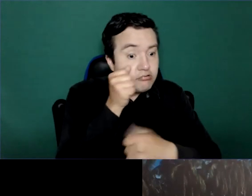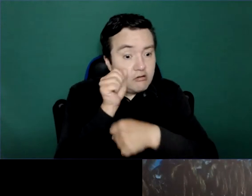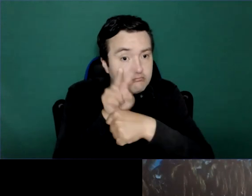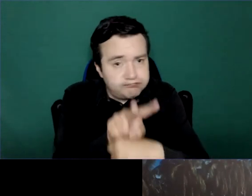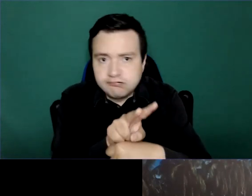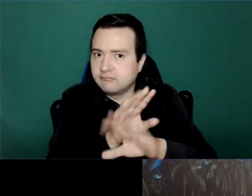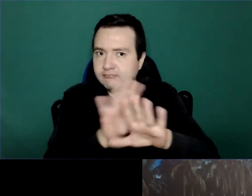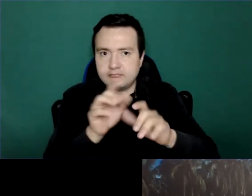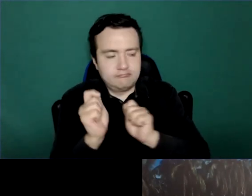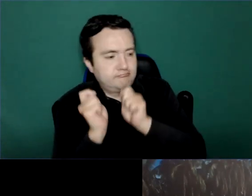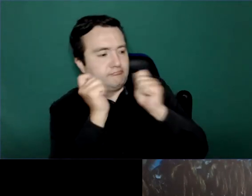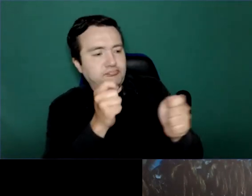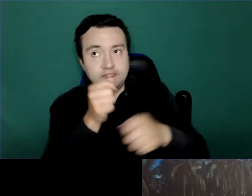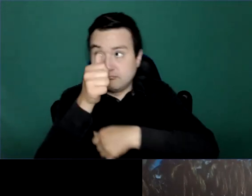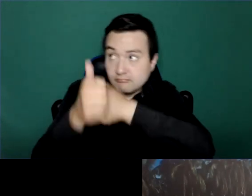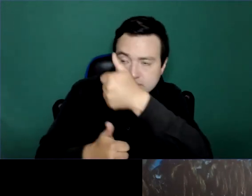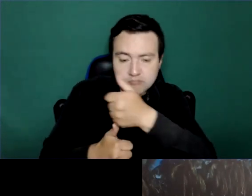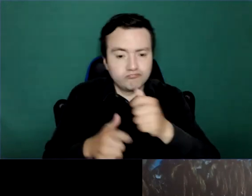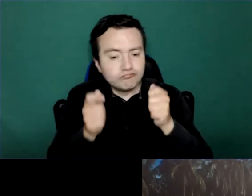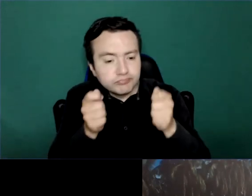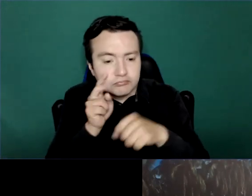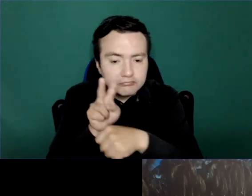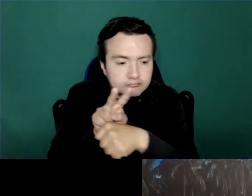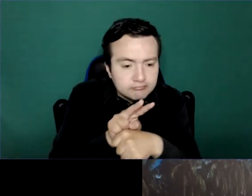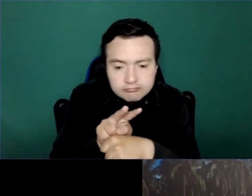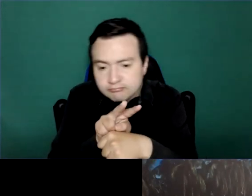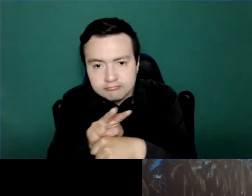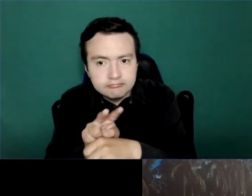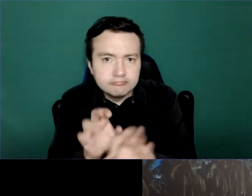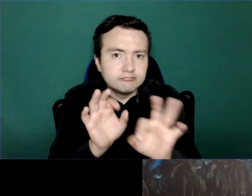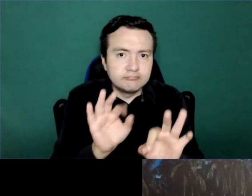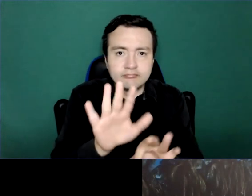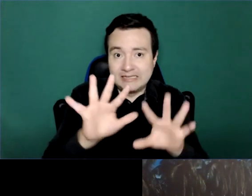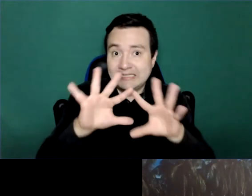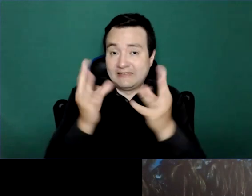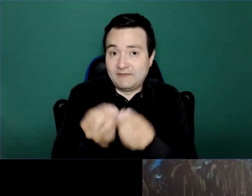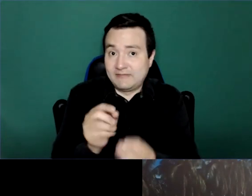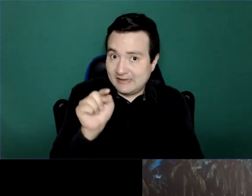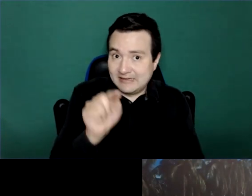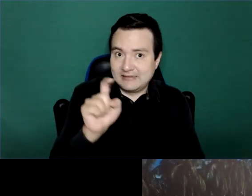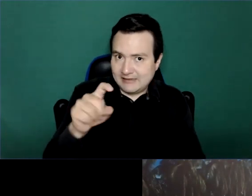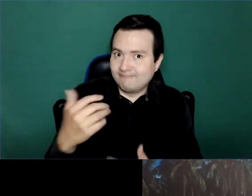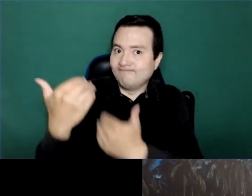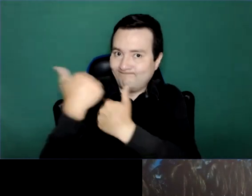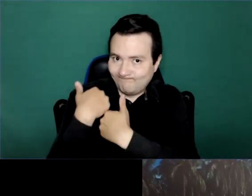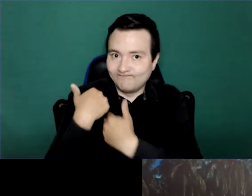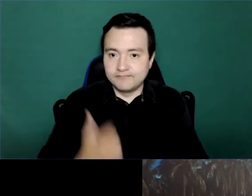are going to be the purview of the regional health. And this should be the way.